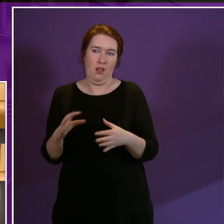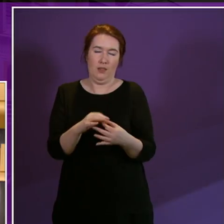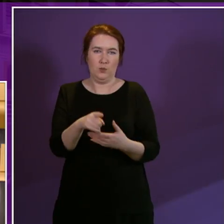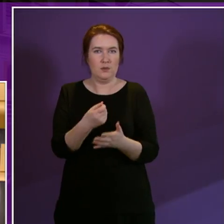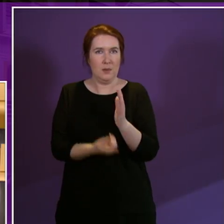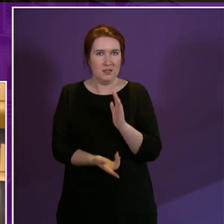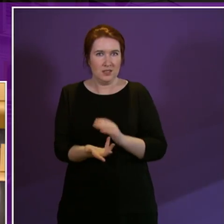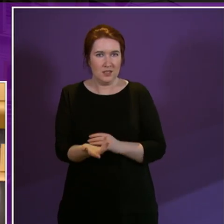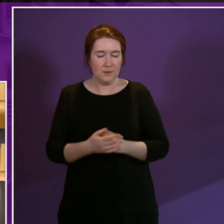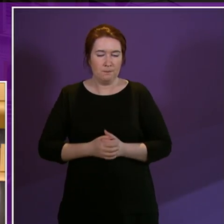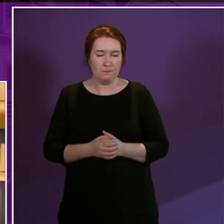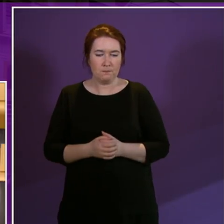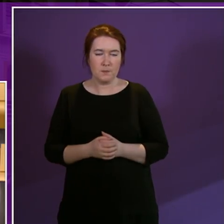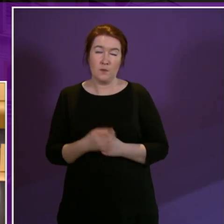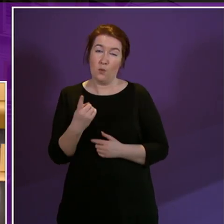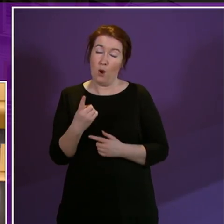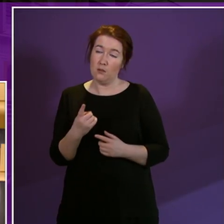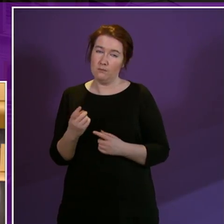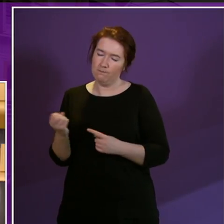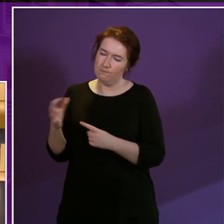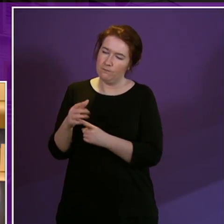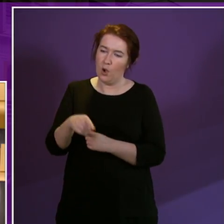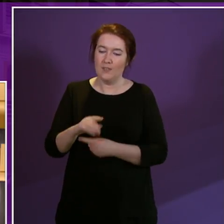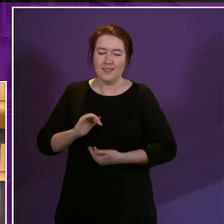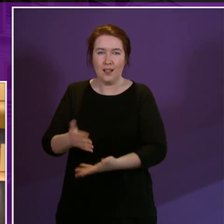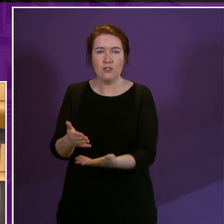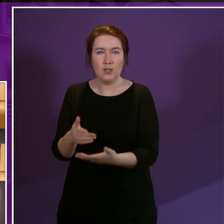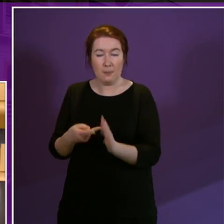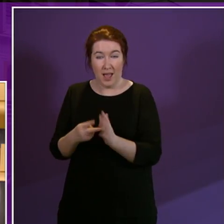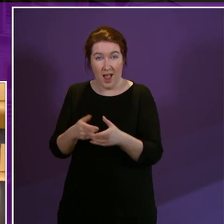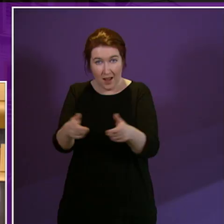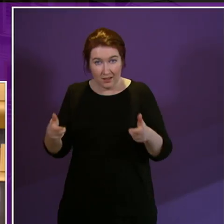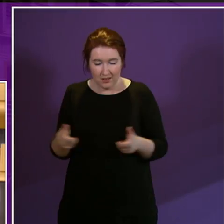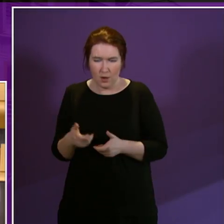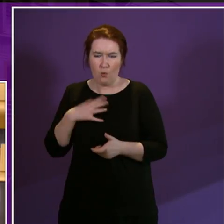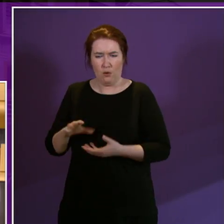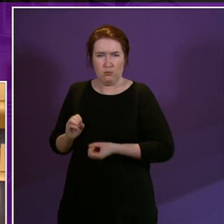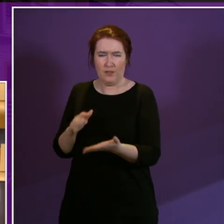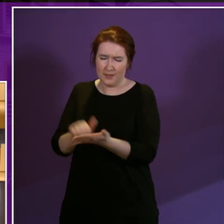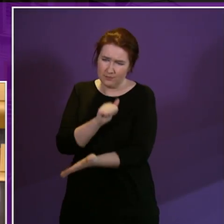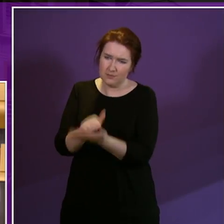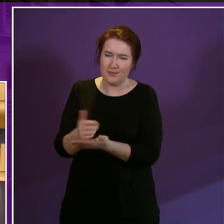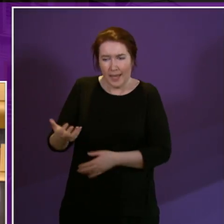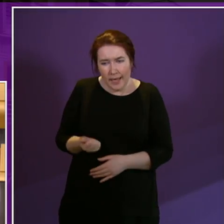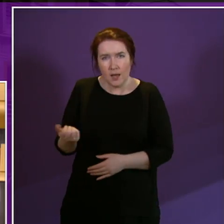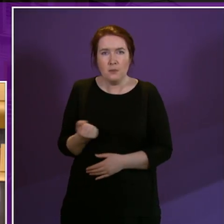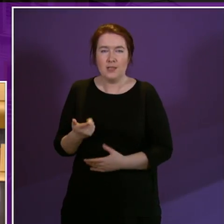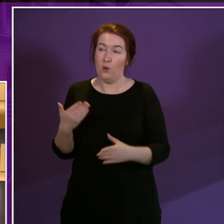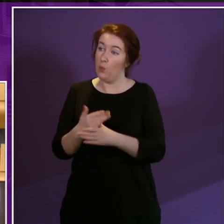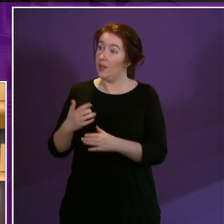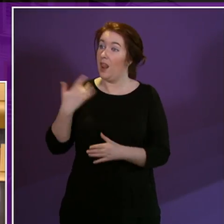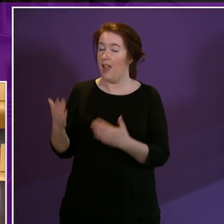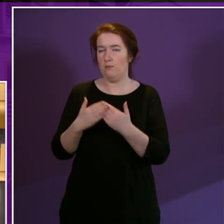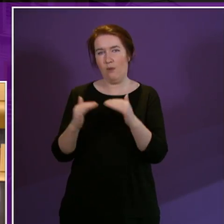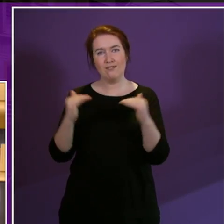a key thrust and ambition of the delivery plan is to provide decent incomes and fairer working lives, and we